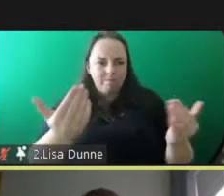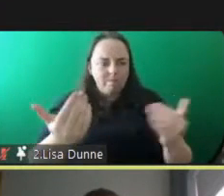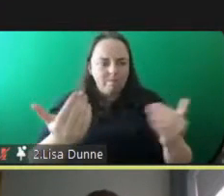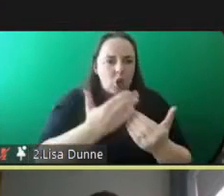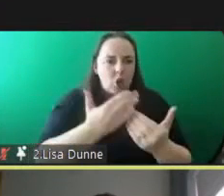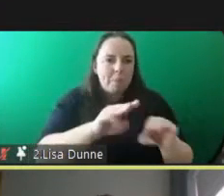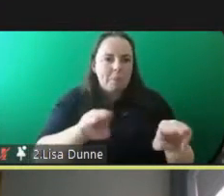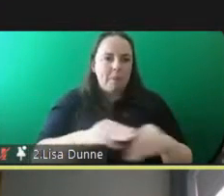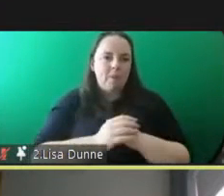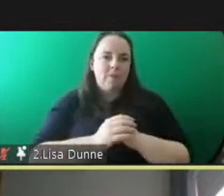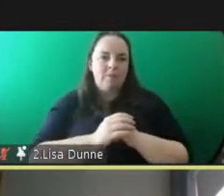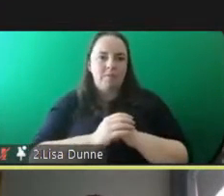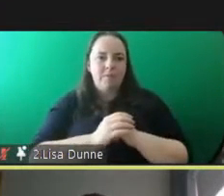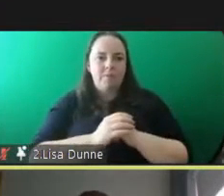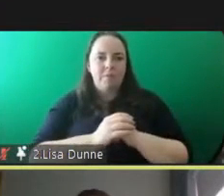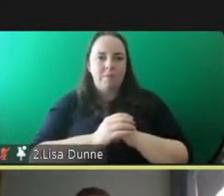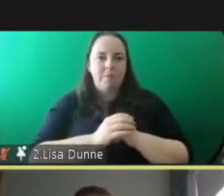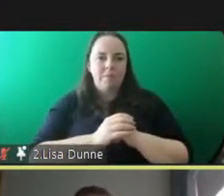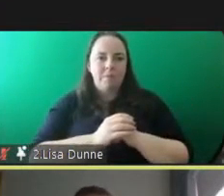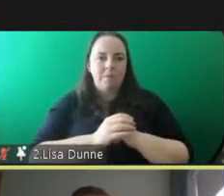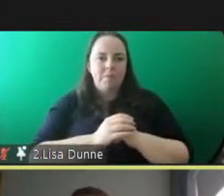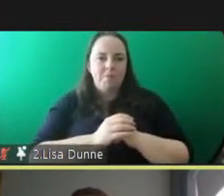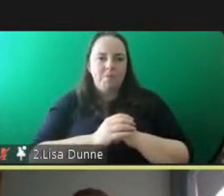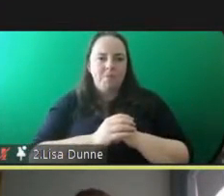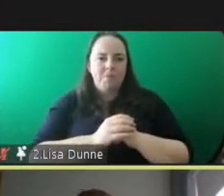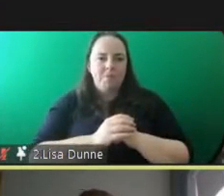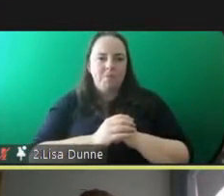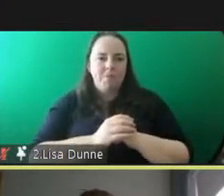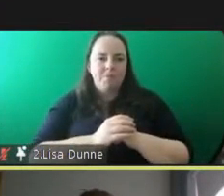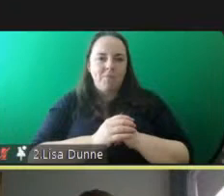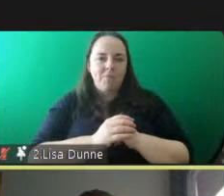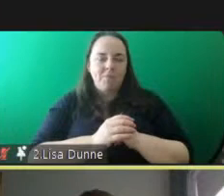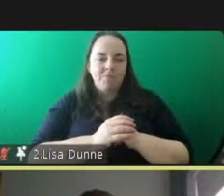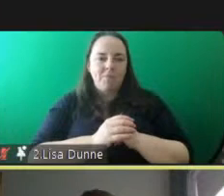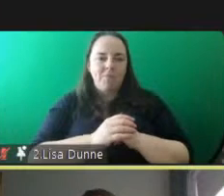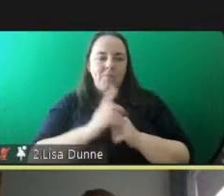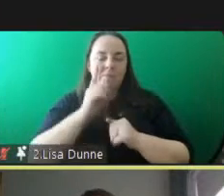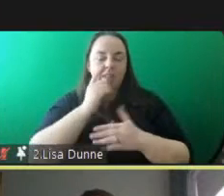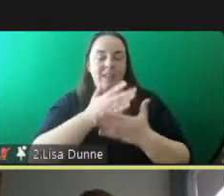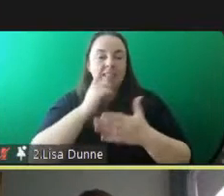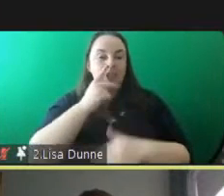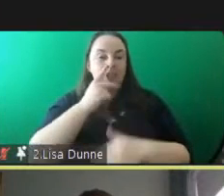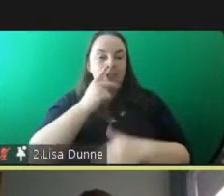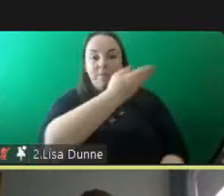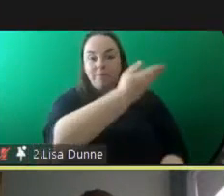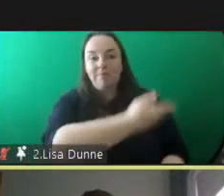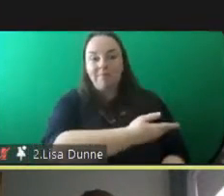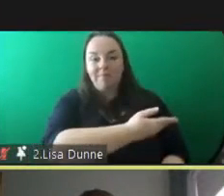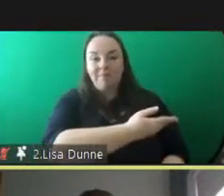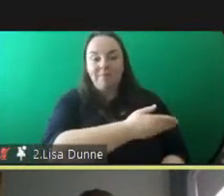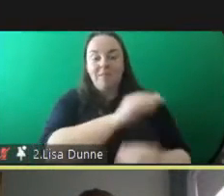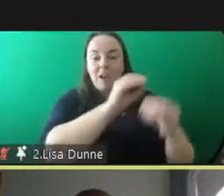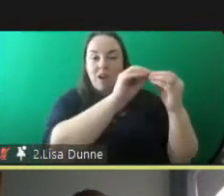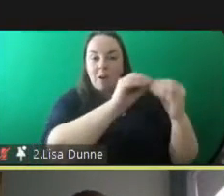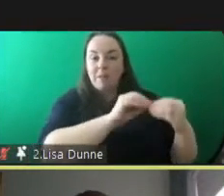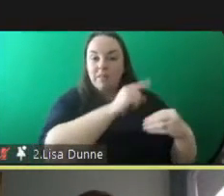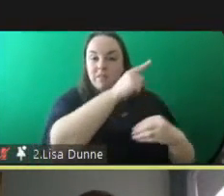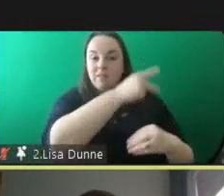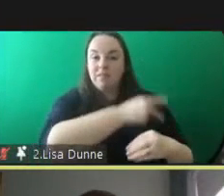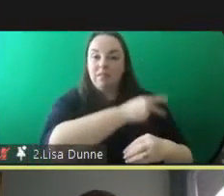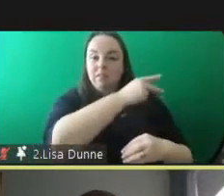slide please i suppose to start uh these two statements kind of underpin some of the key